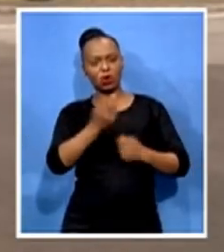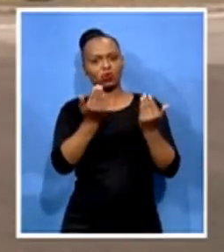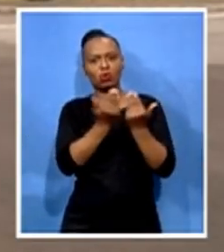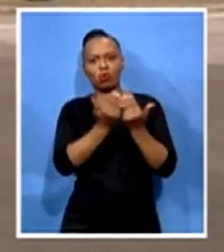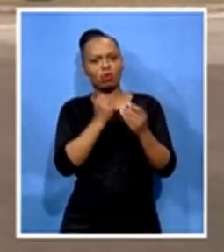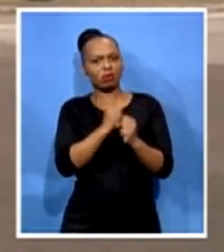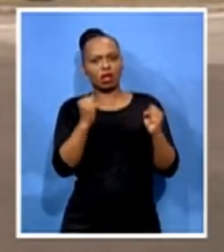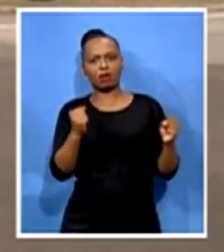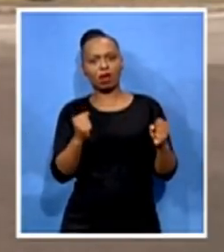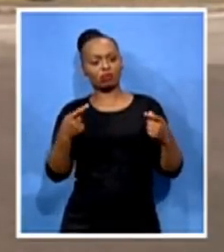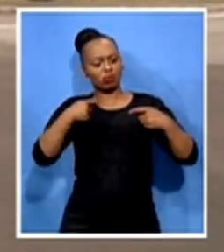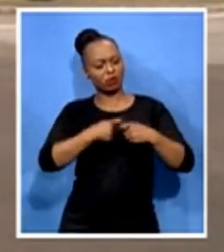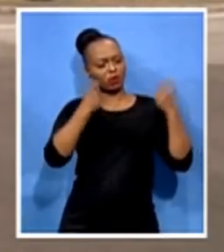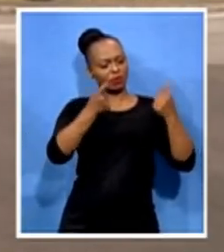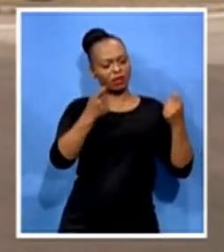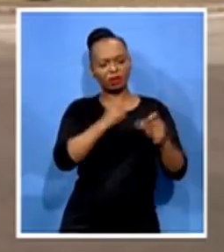form of racism.